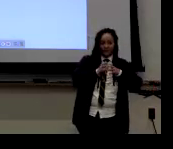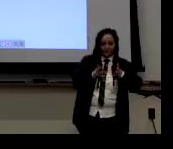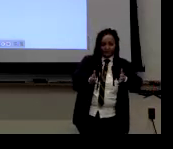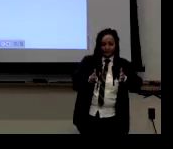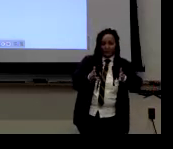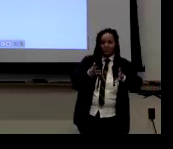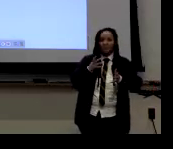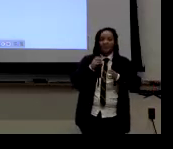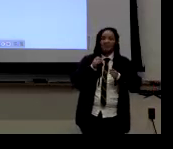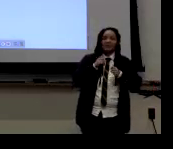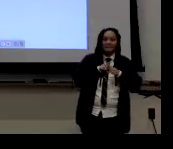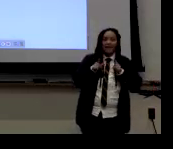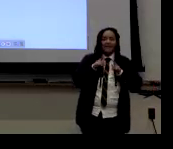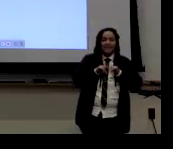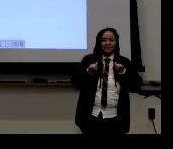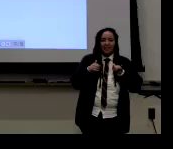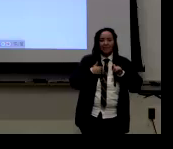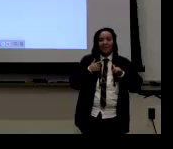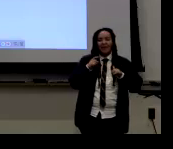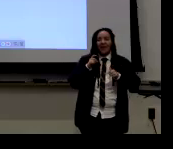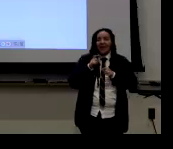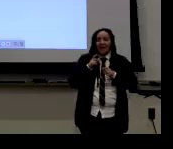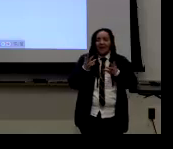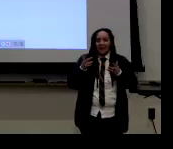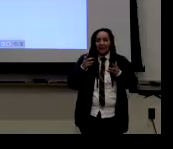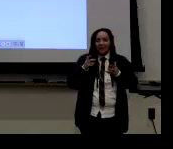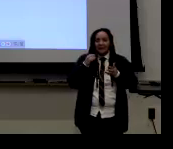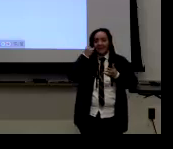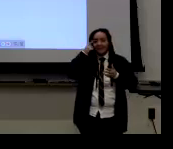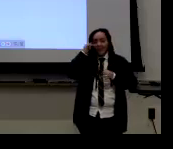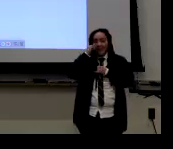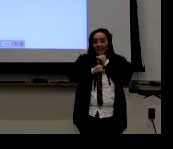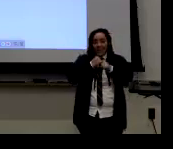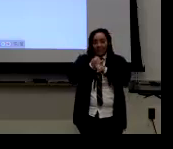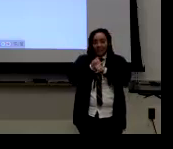woman? Okay, that's intersectionality. But at the same time,